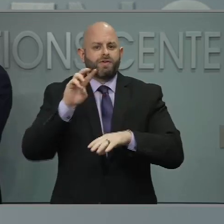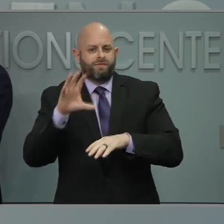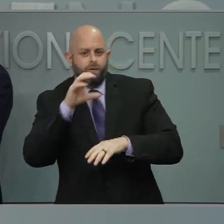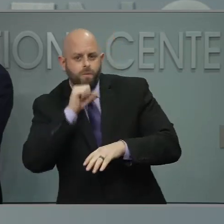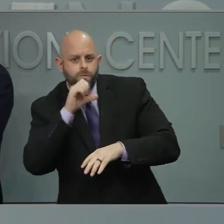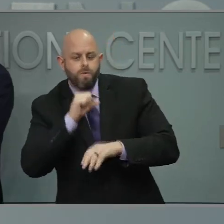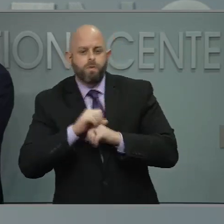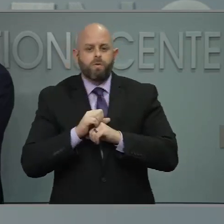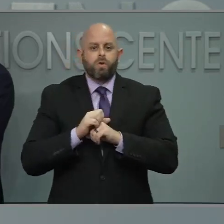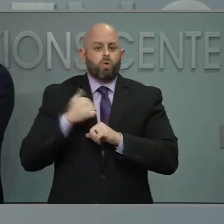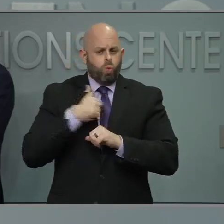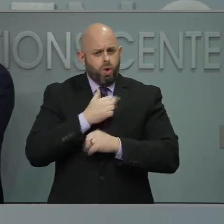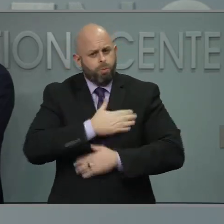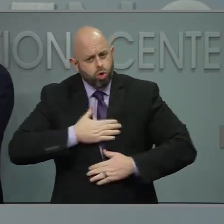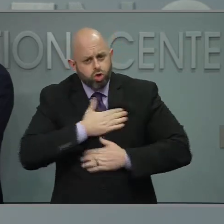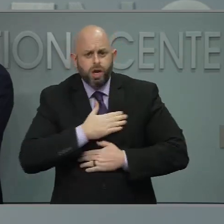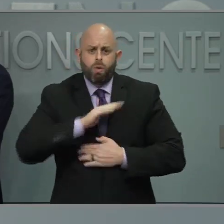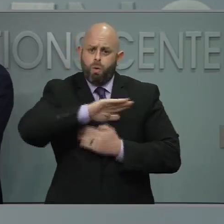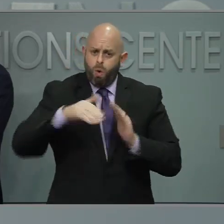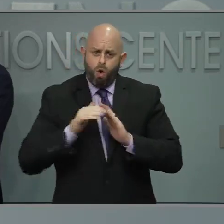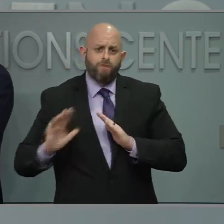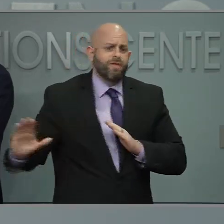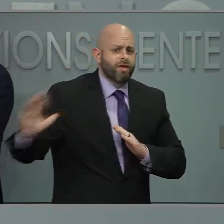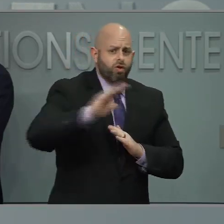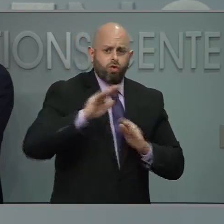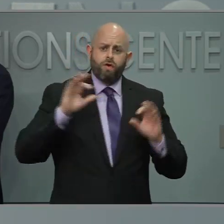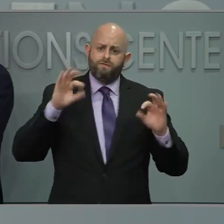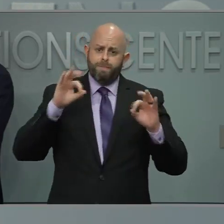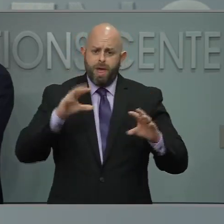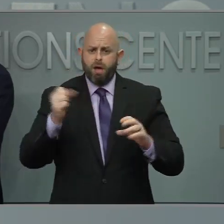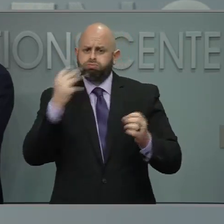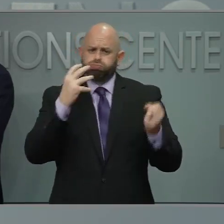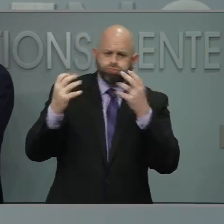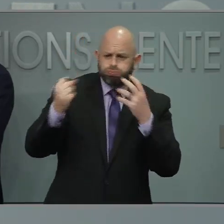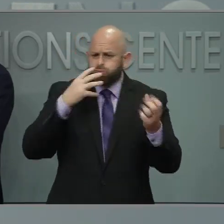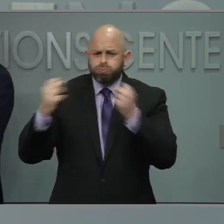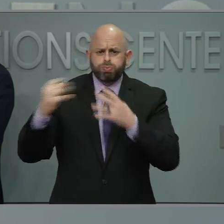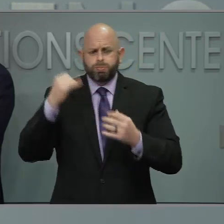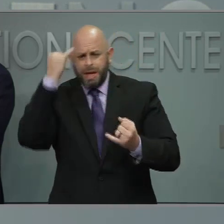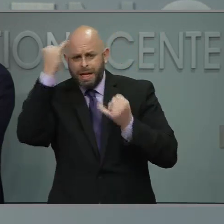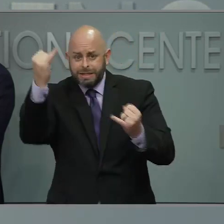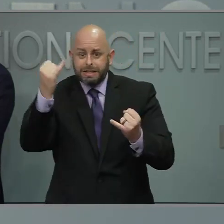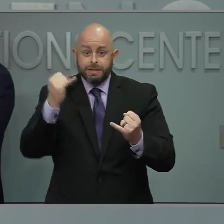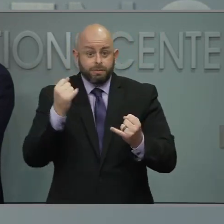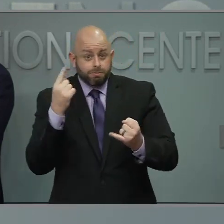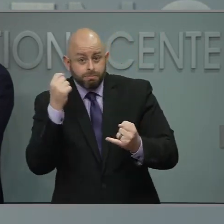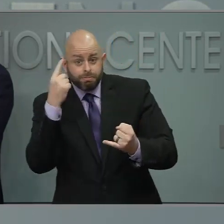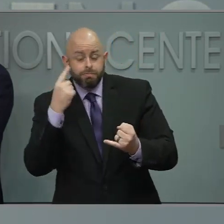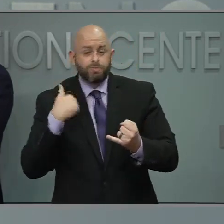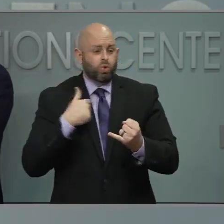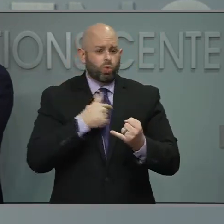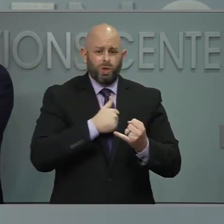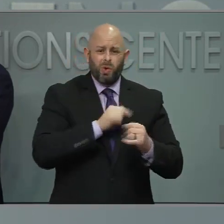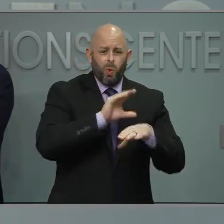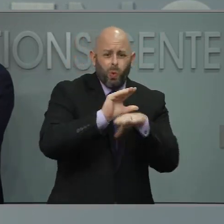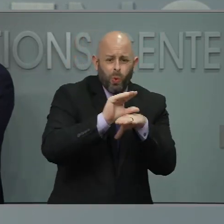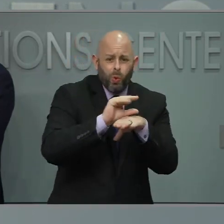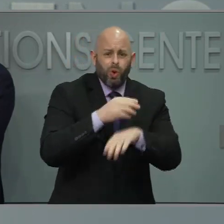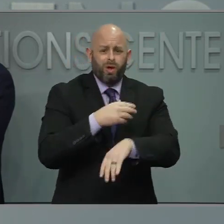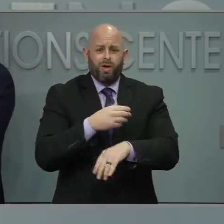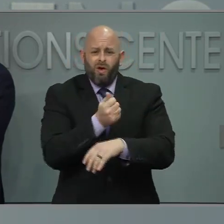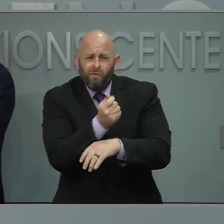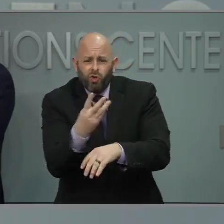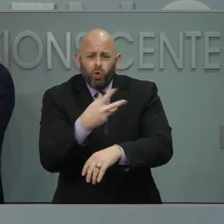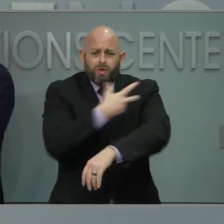really do appreciate everyone's feedback as we go. As the governor continues to mention that the supply is incredibly low,